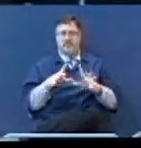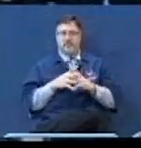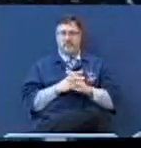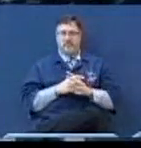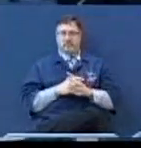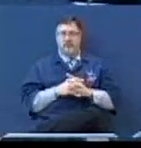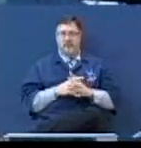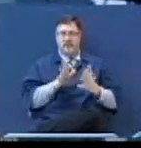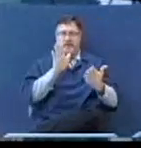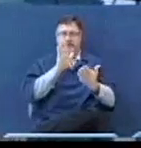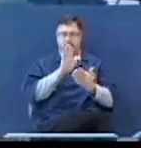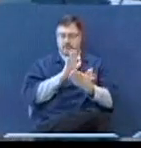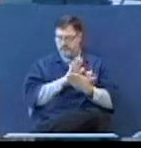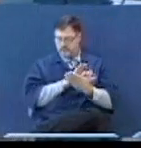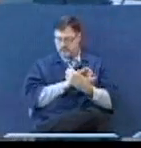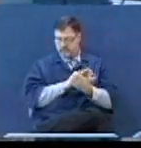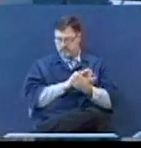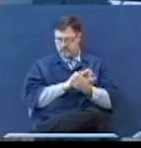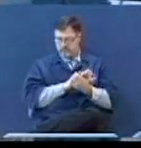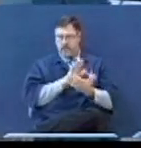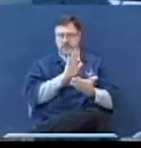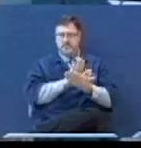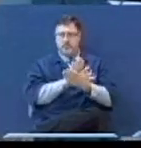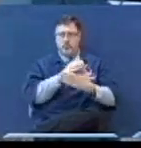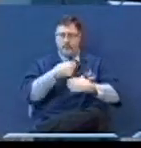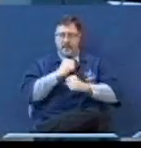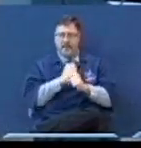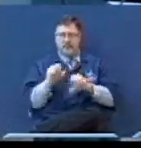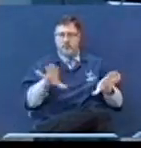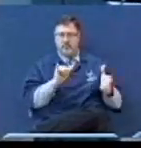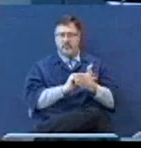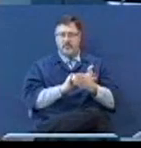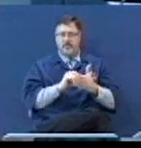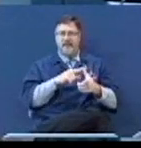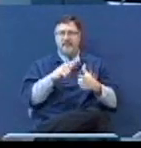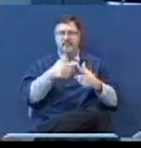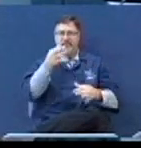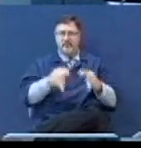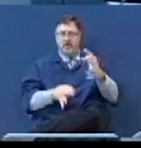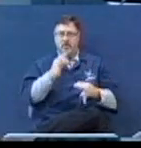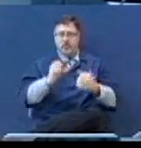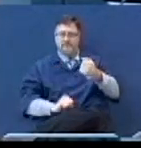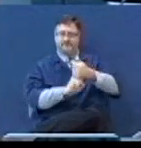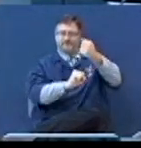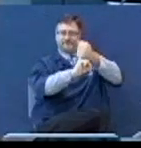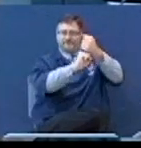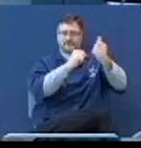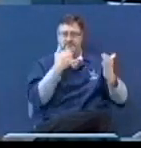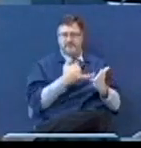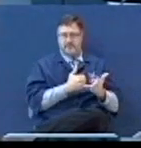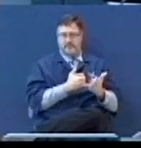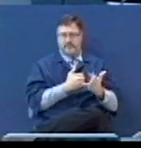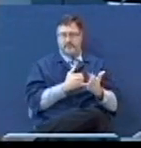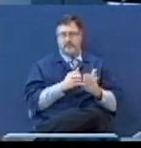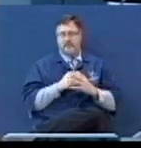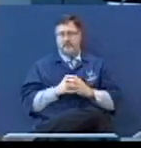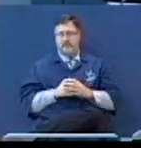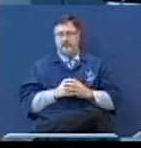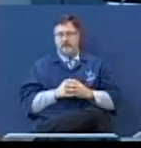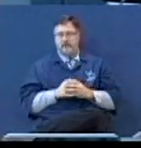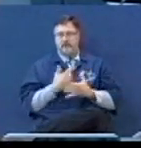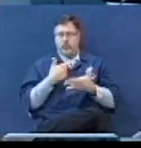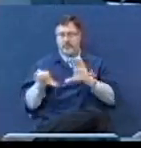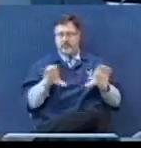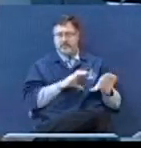School board made them do it and the courts upheld it. Somebody tell me something here. What